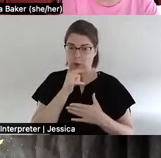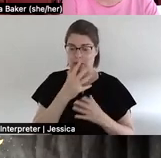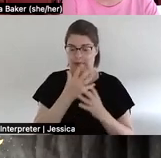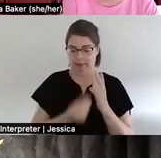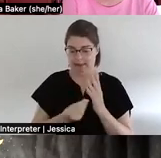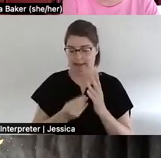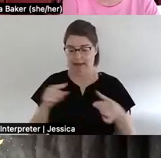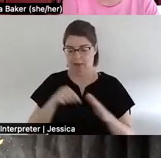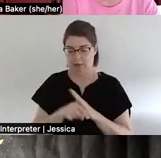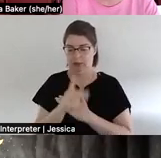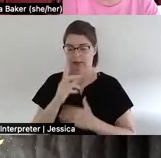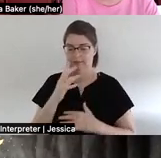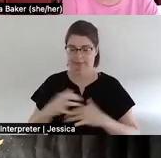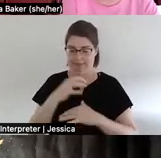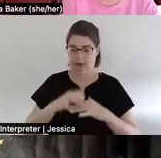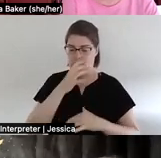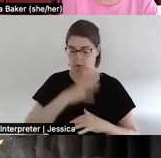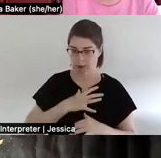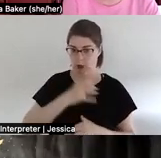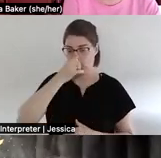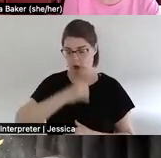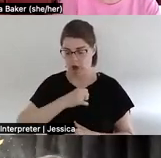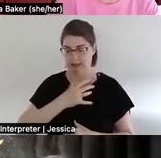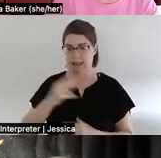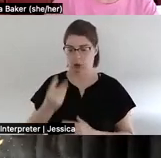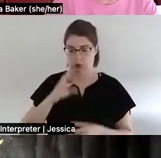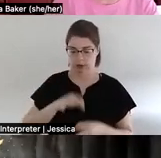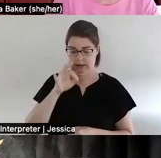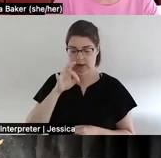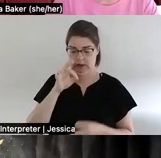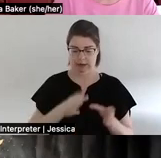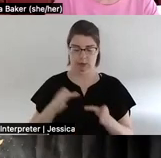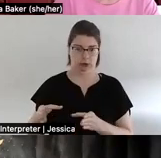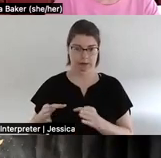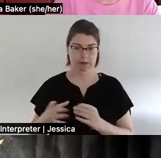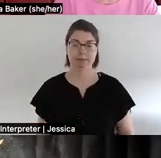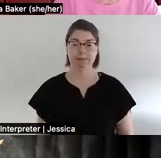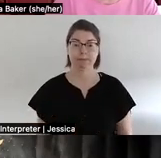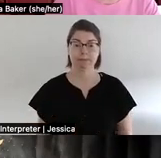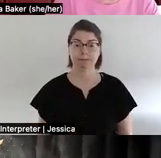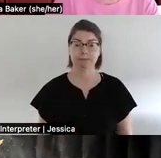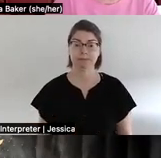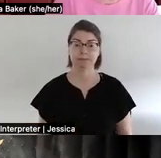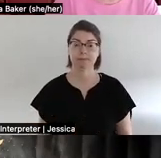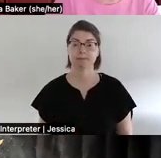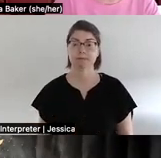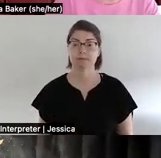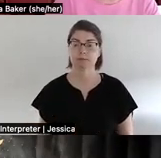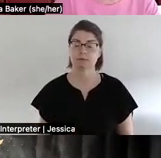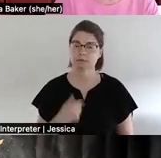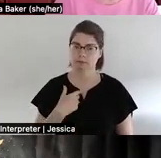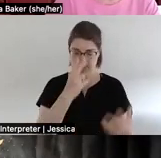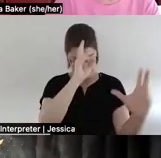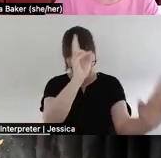murdered Indigenous women, girls, and two-spirit individuals. I'm honored